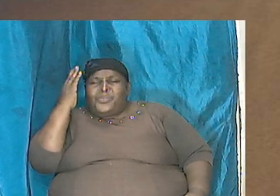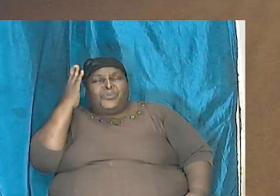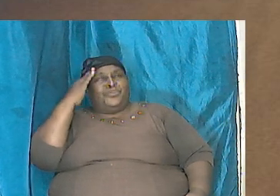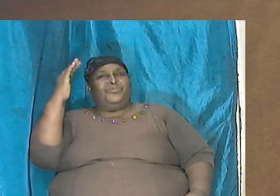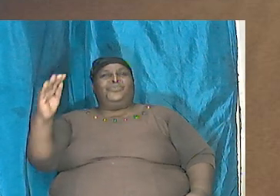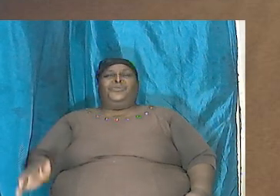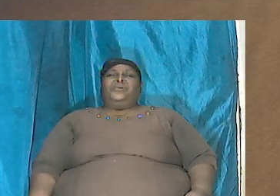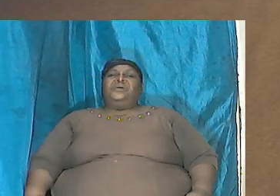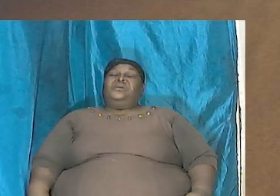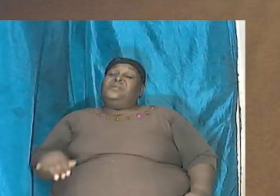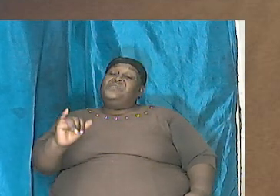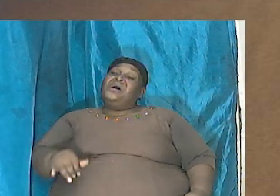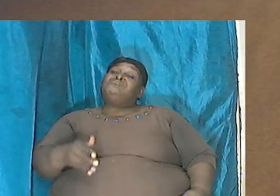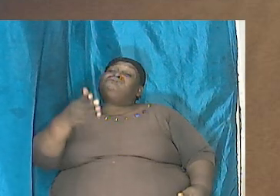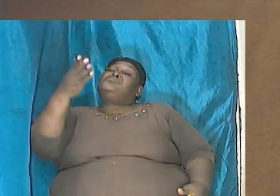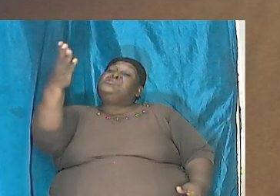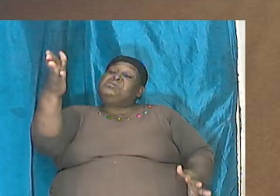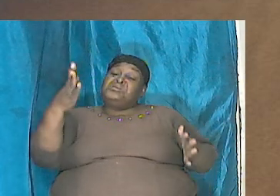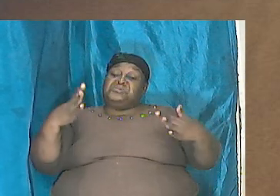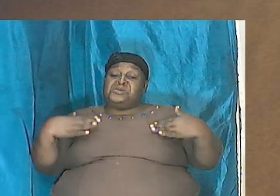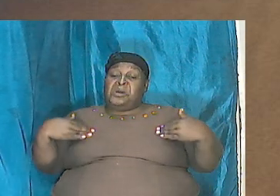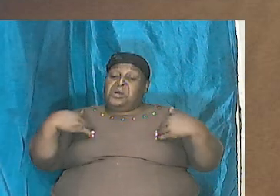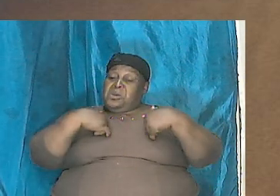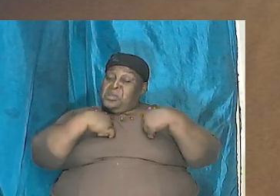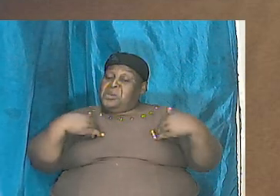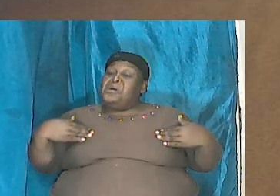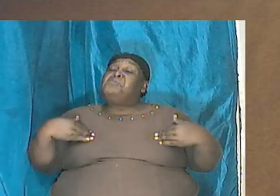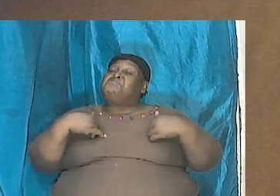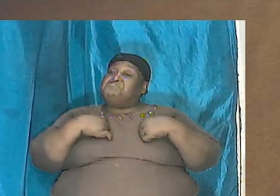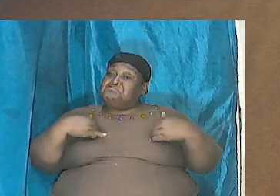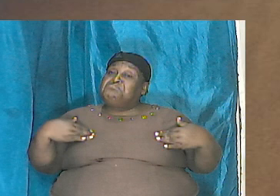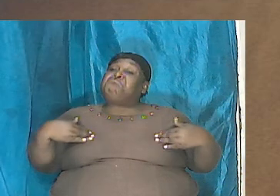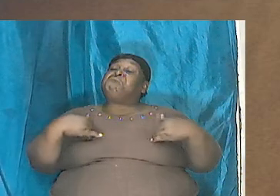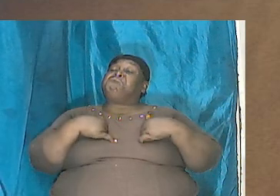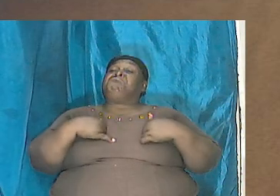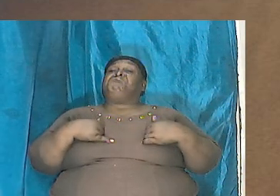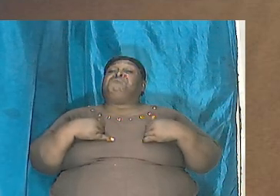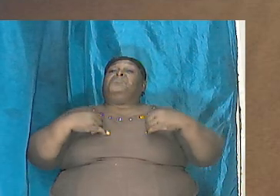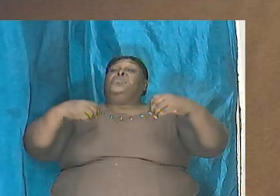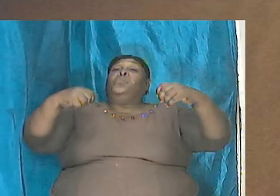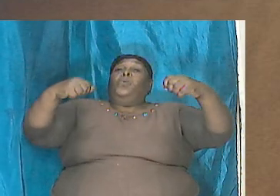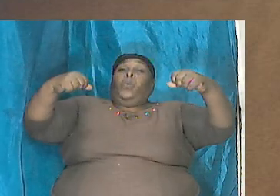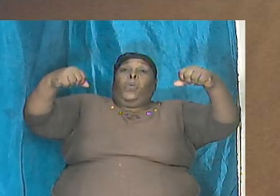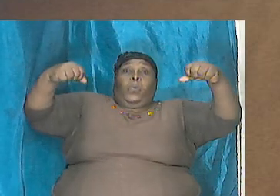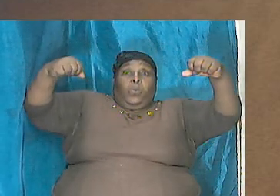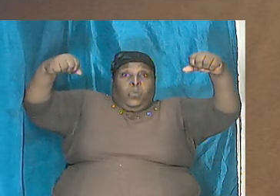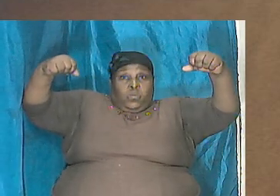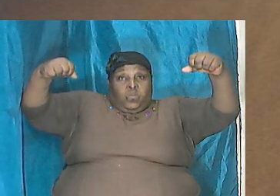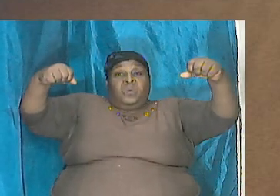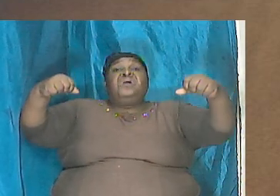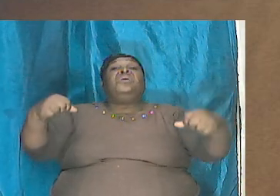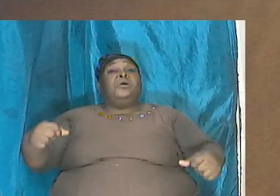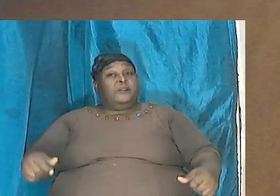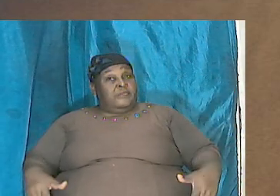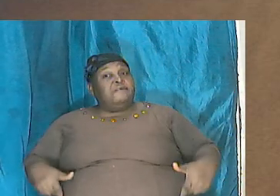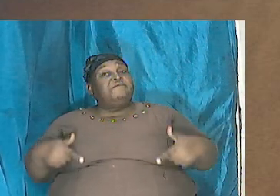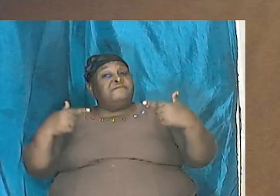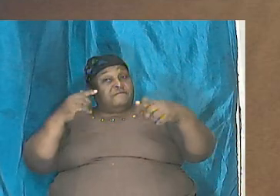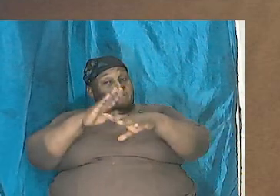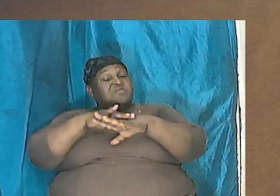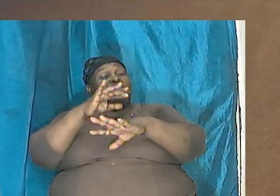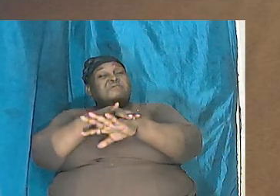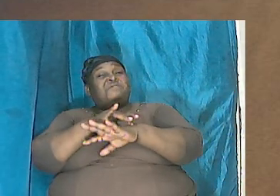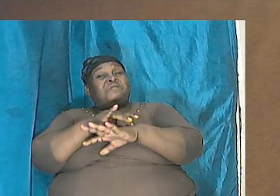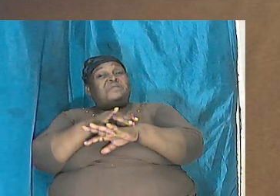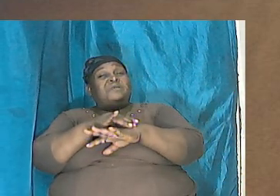that these beasts exist yes and that they are there and though